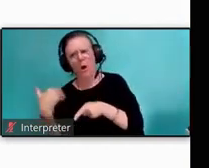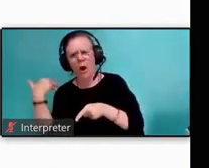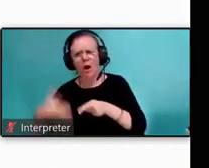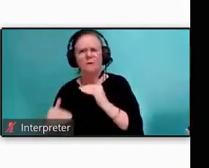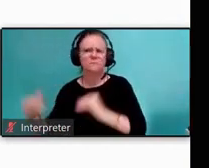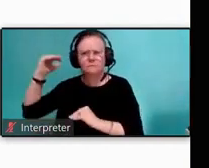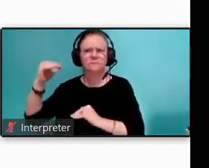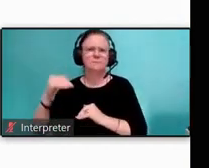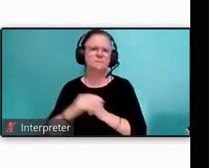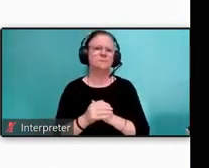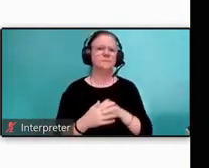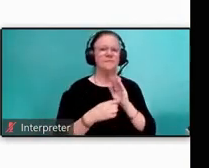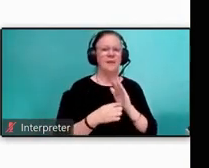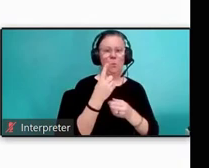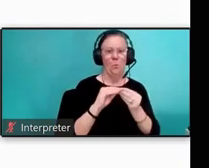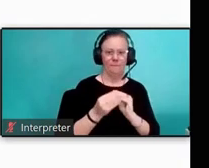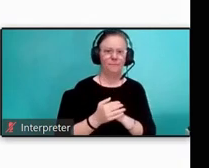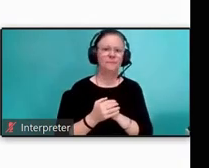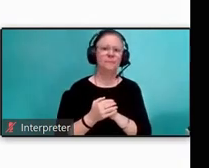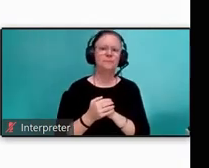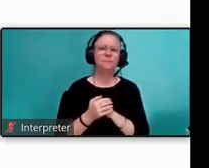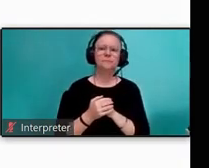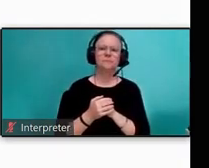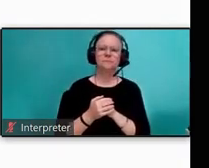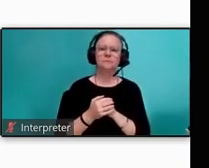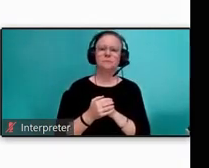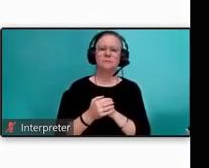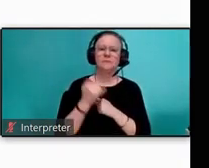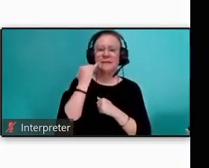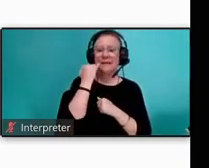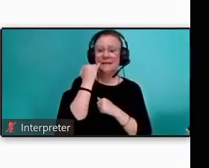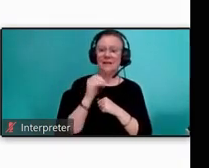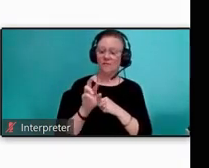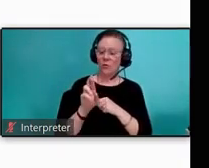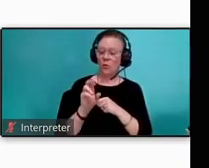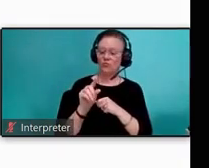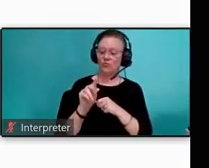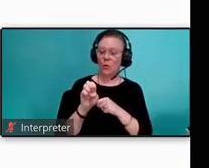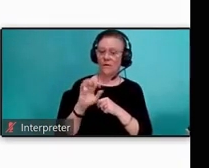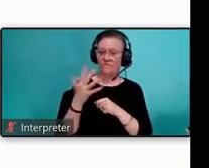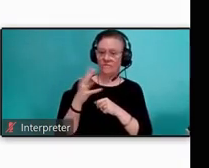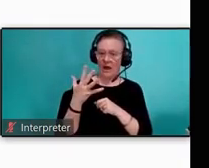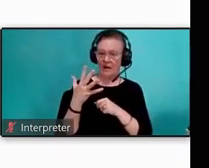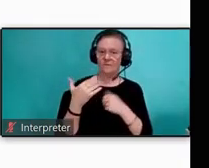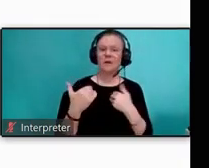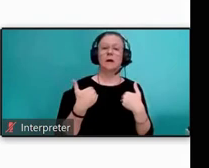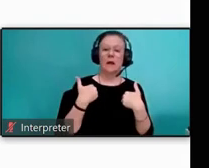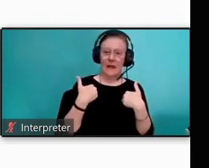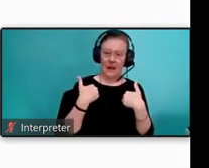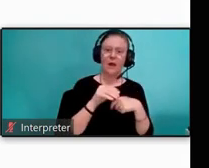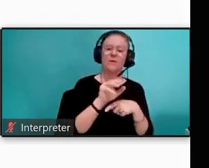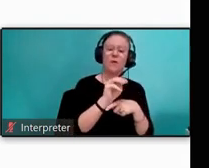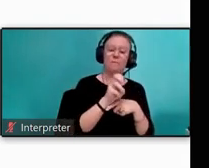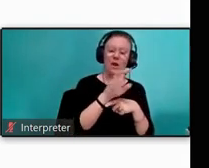Example 1, if TARTA were to eliminate just Route 5, which has a minority rate of 74%,